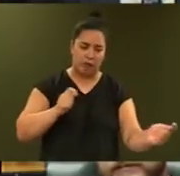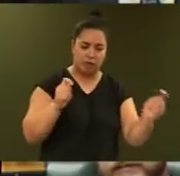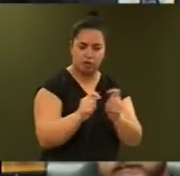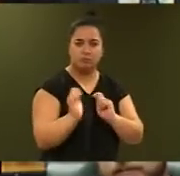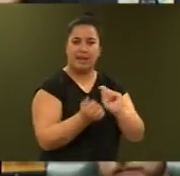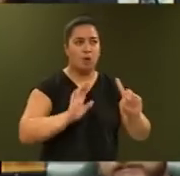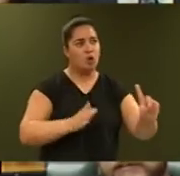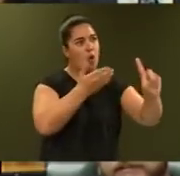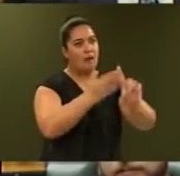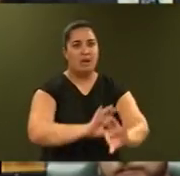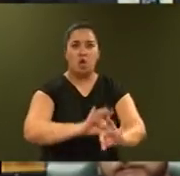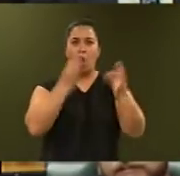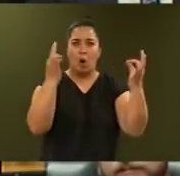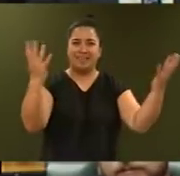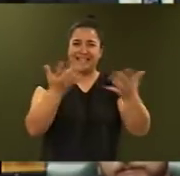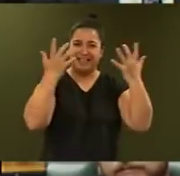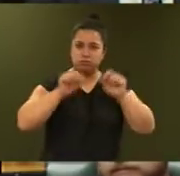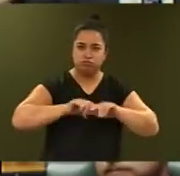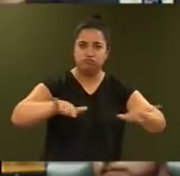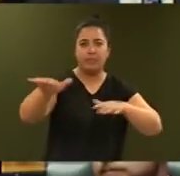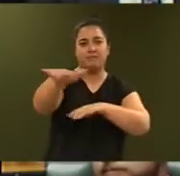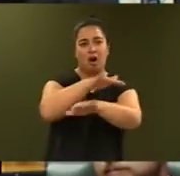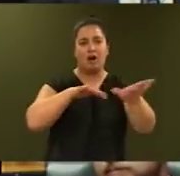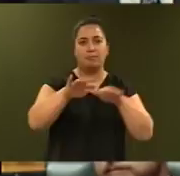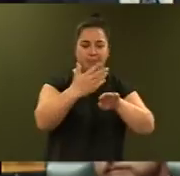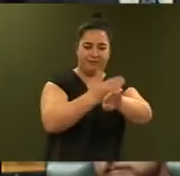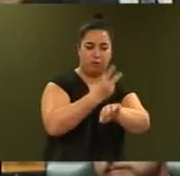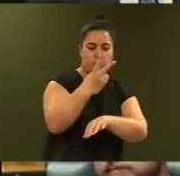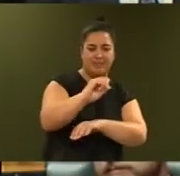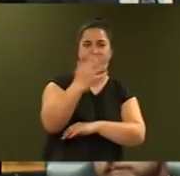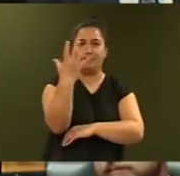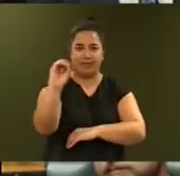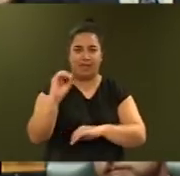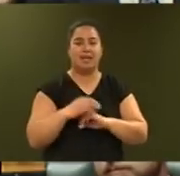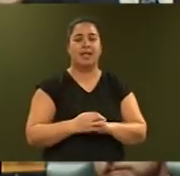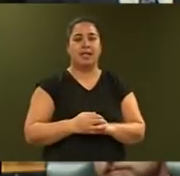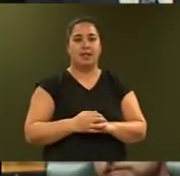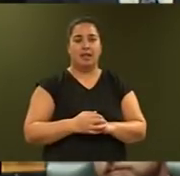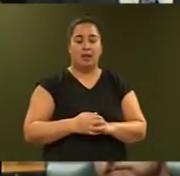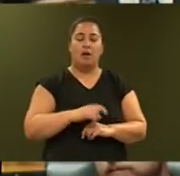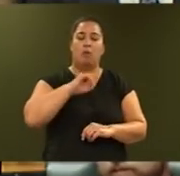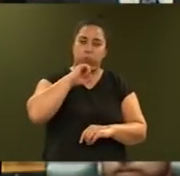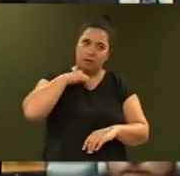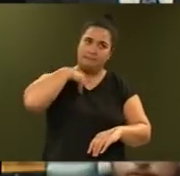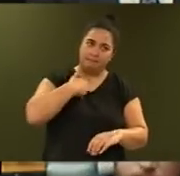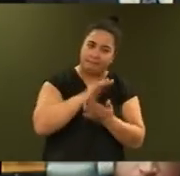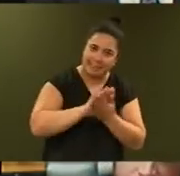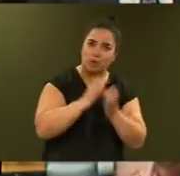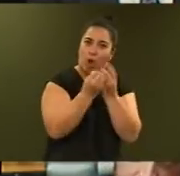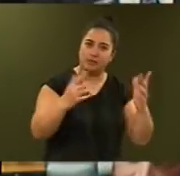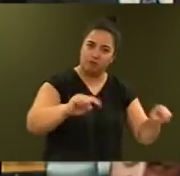emissions economy by 2050. This will require some major changes, but we can do this if we work together.